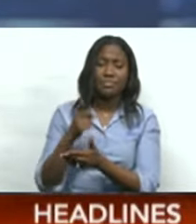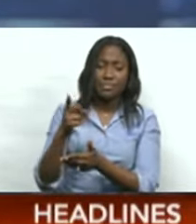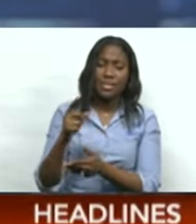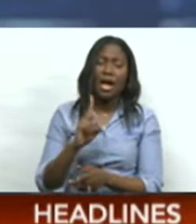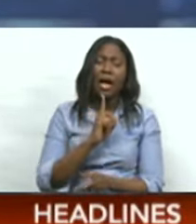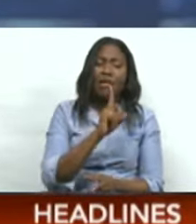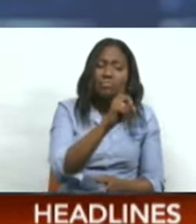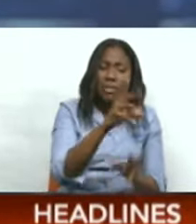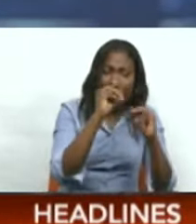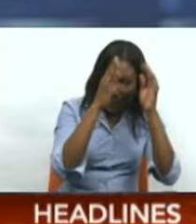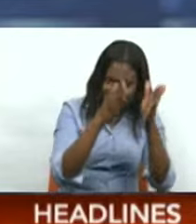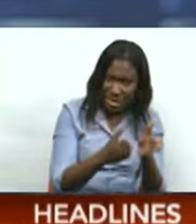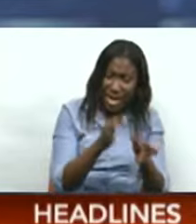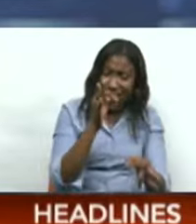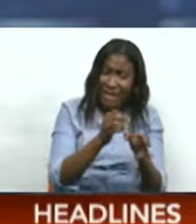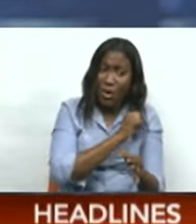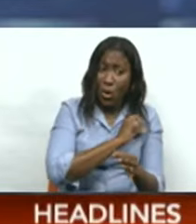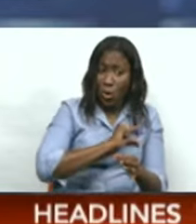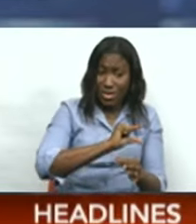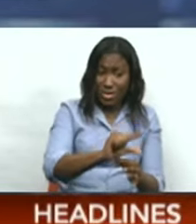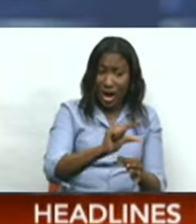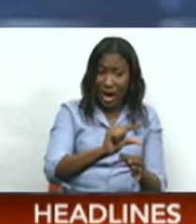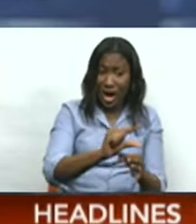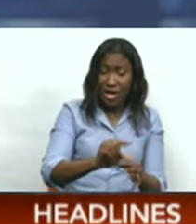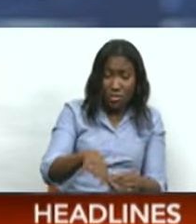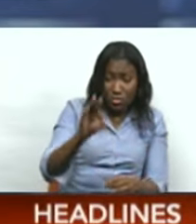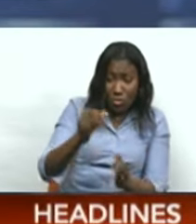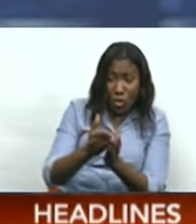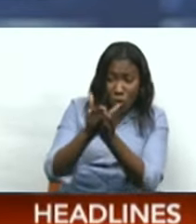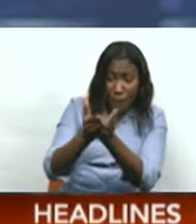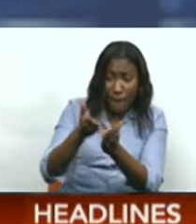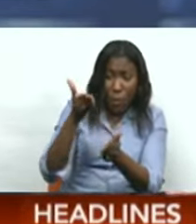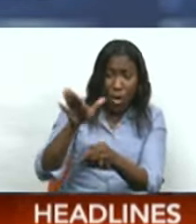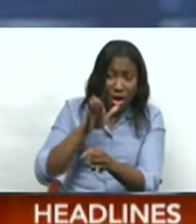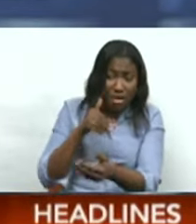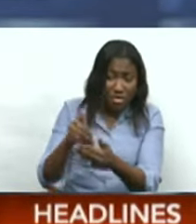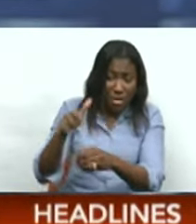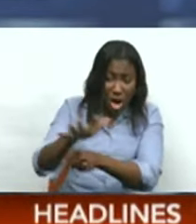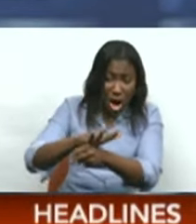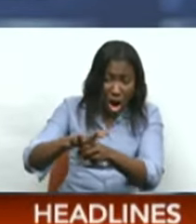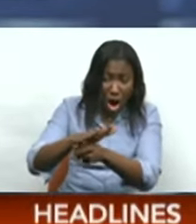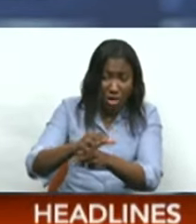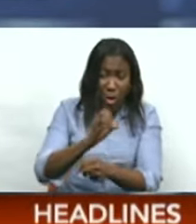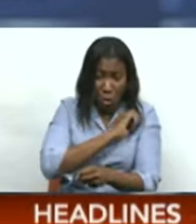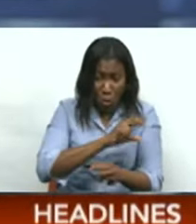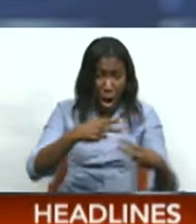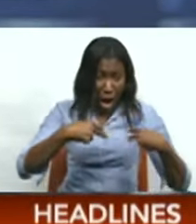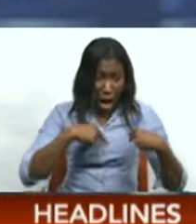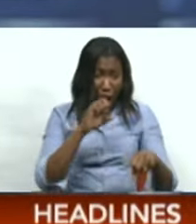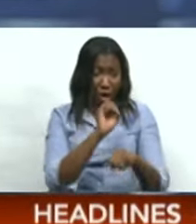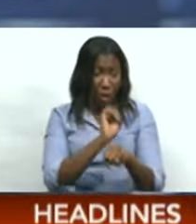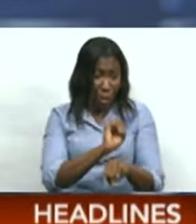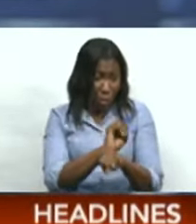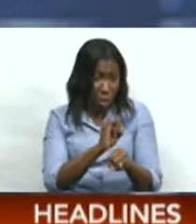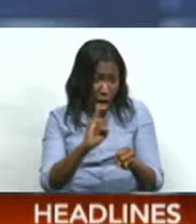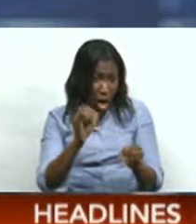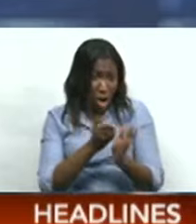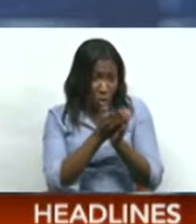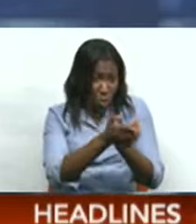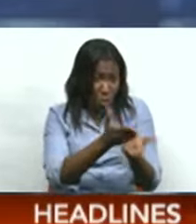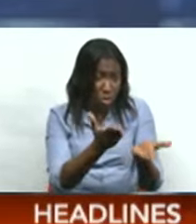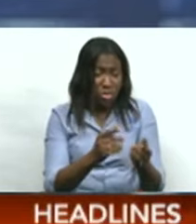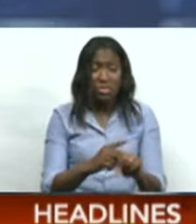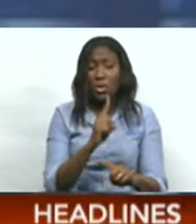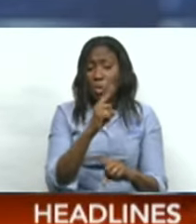to ask the minister if the Coast Guard interceptor vessels in that area are operational, a relative of one of the missing men had alleged that they were